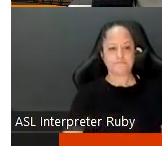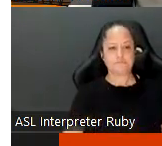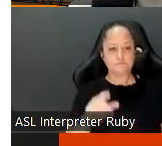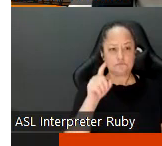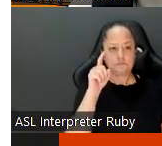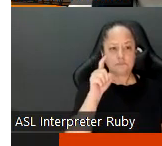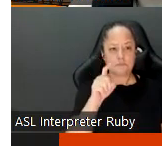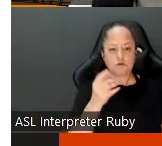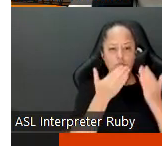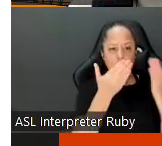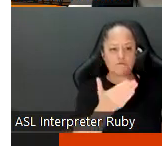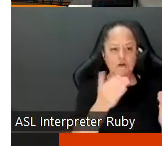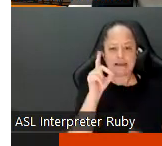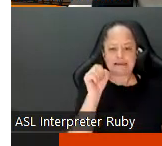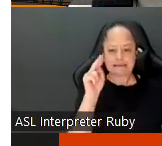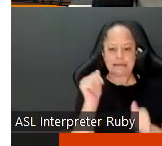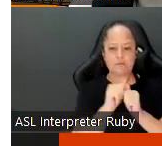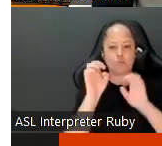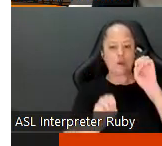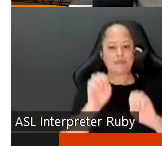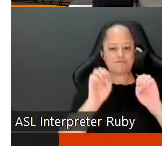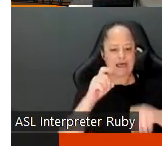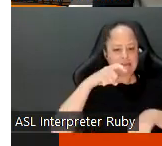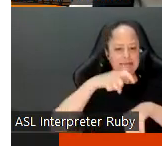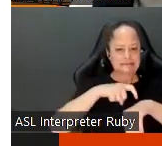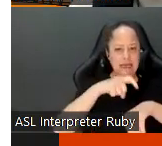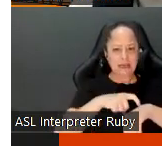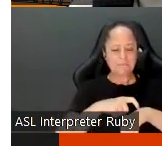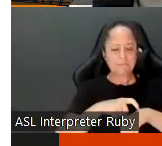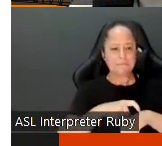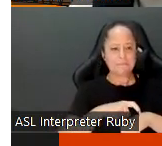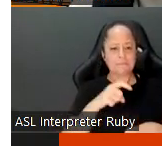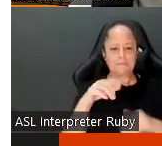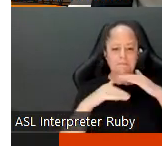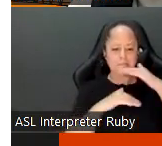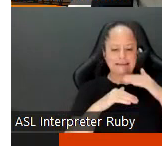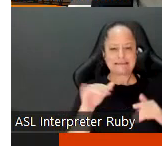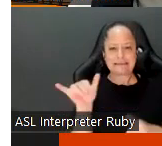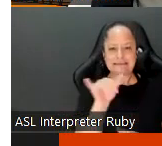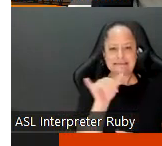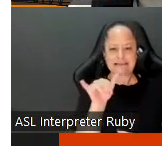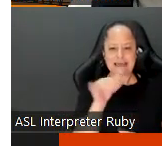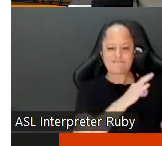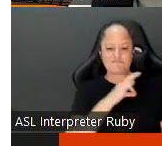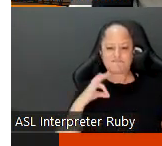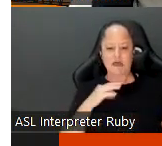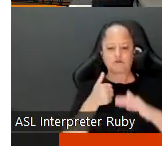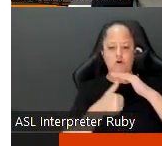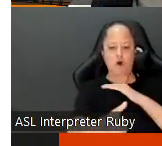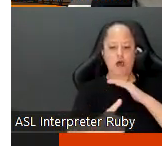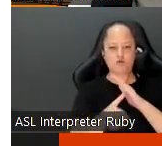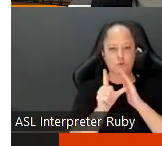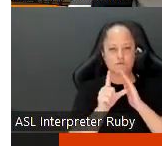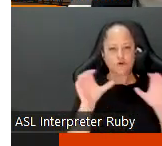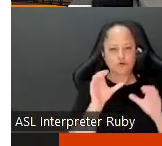to you know provide your dean with the evaluation in a timely manner so basically the same thing as the faculty under review you need to